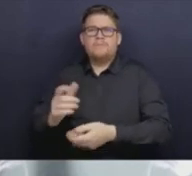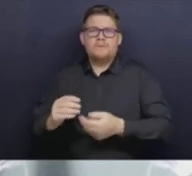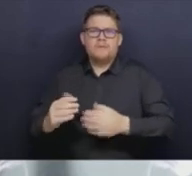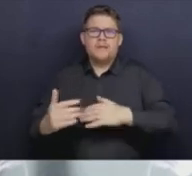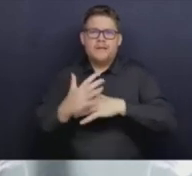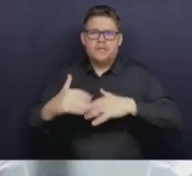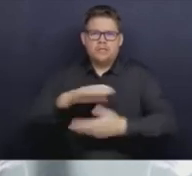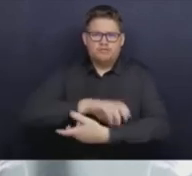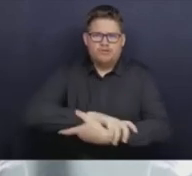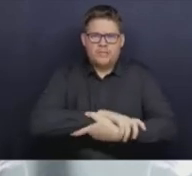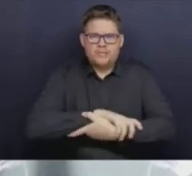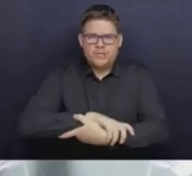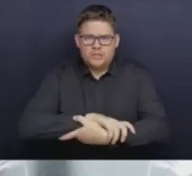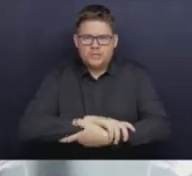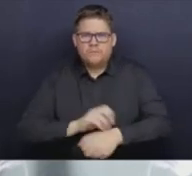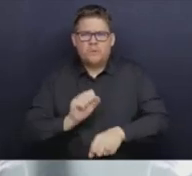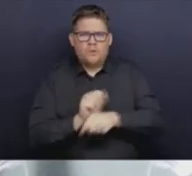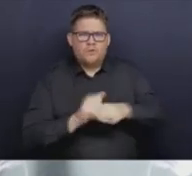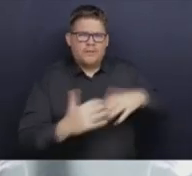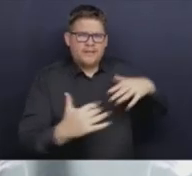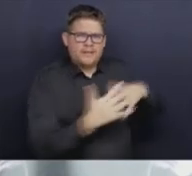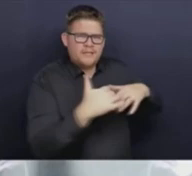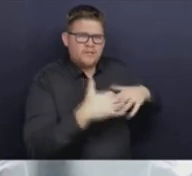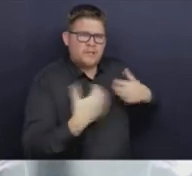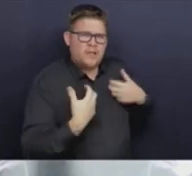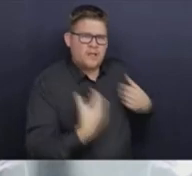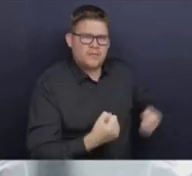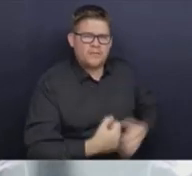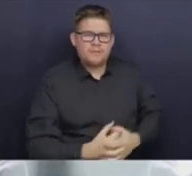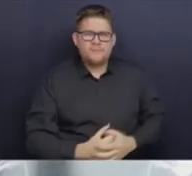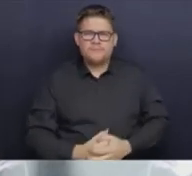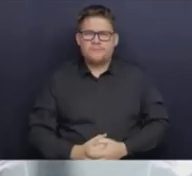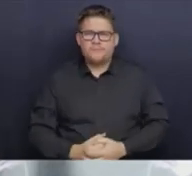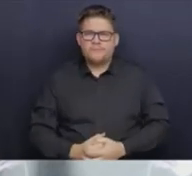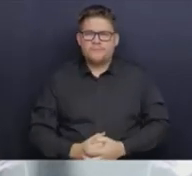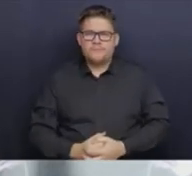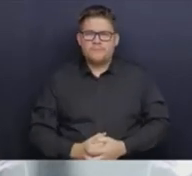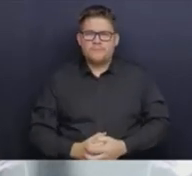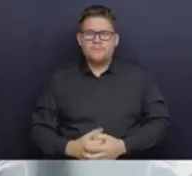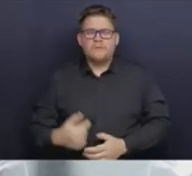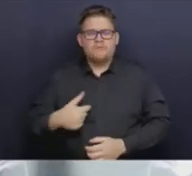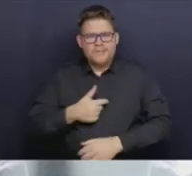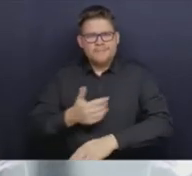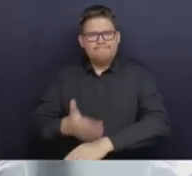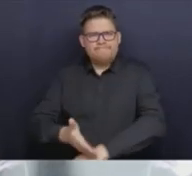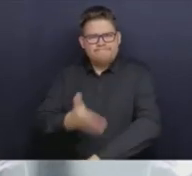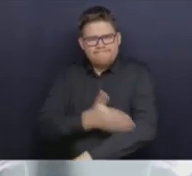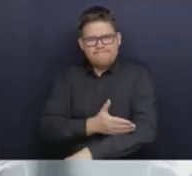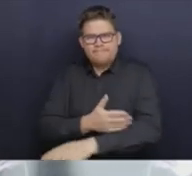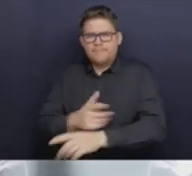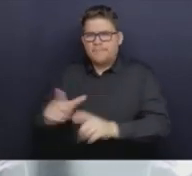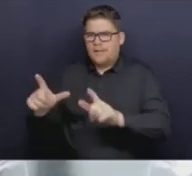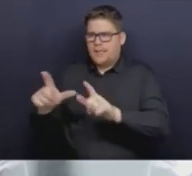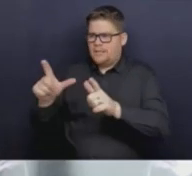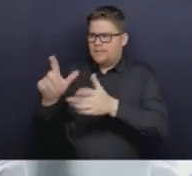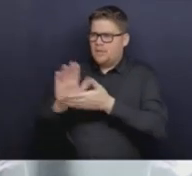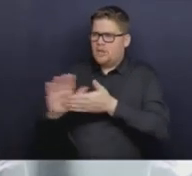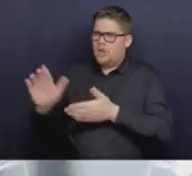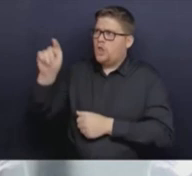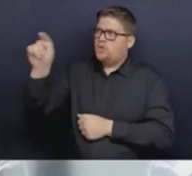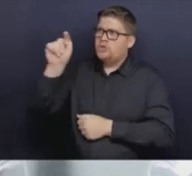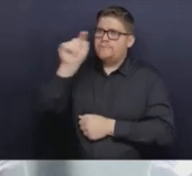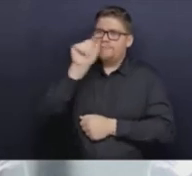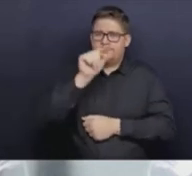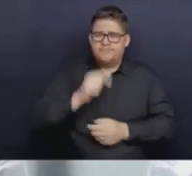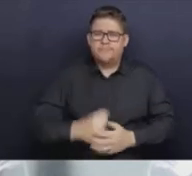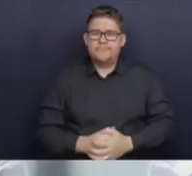We've reduced the number of regulatory colleges so they all have the ability to, I think, do what they're required to do into the law